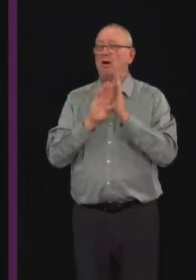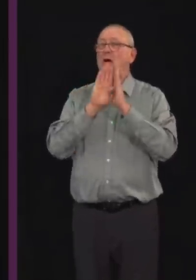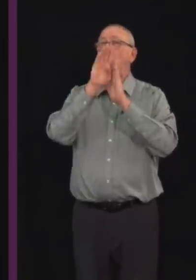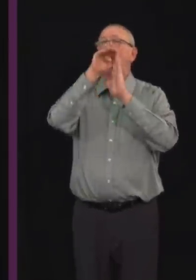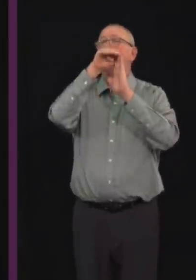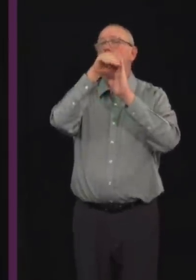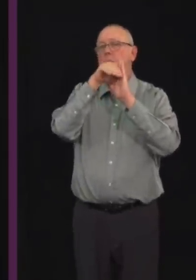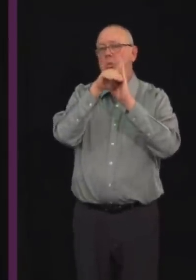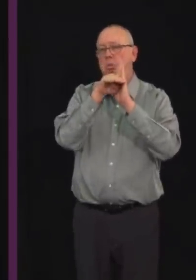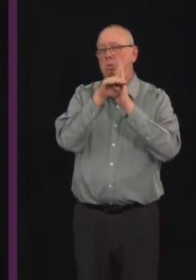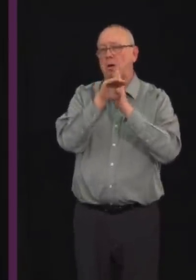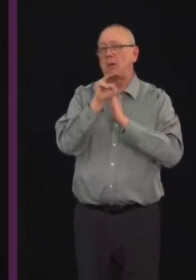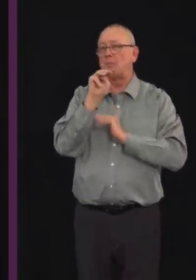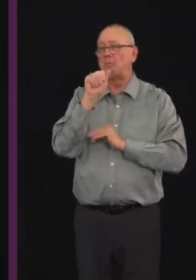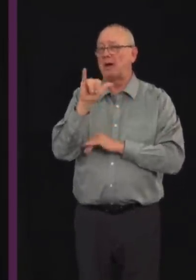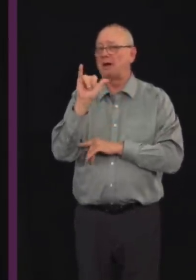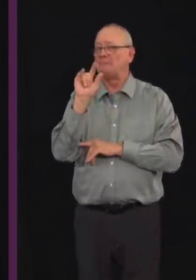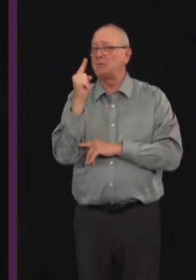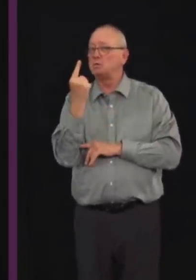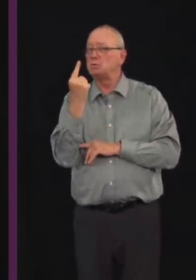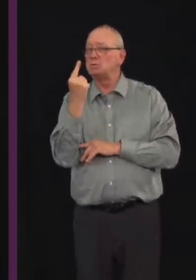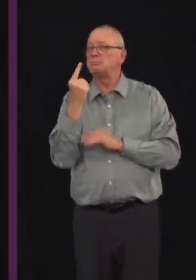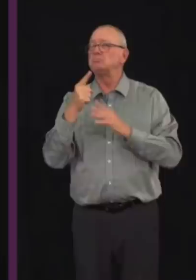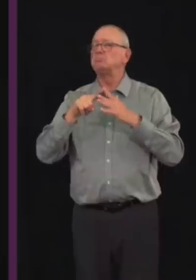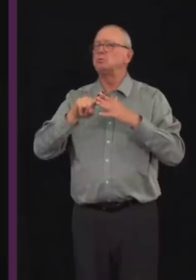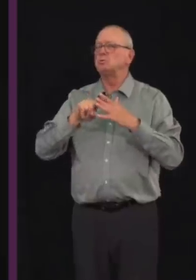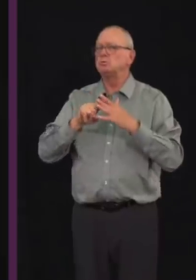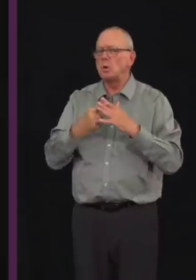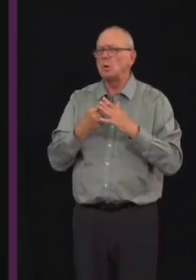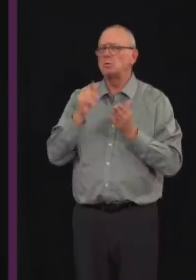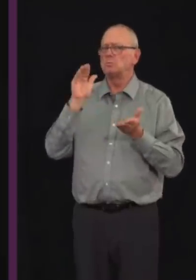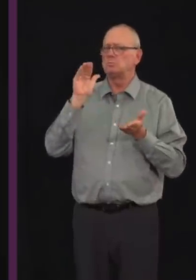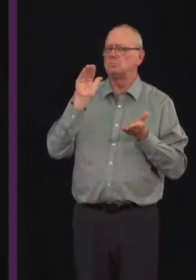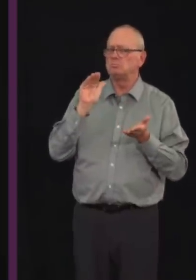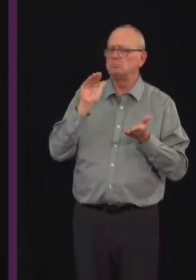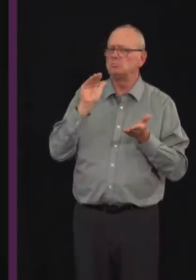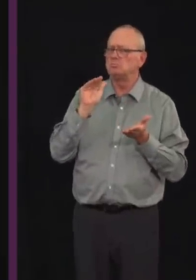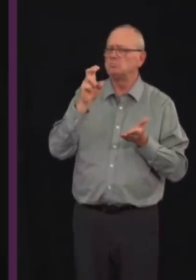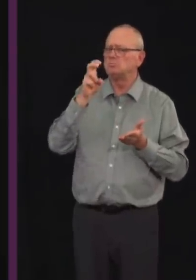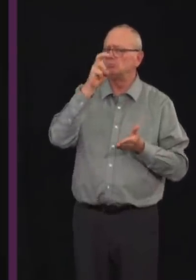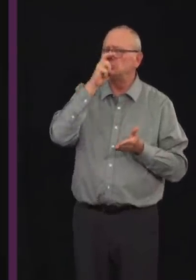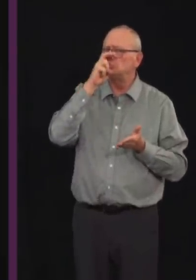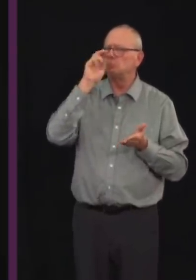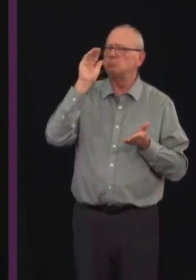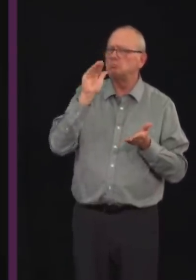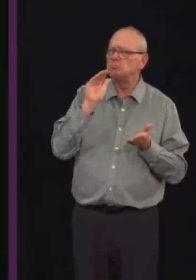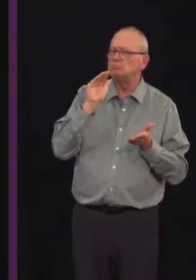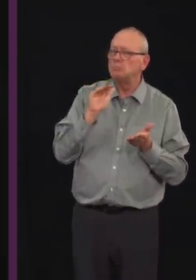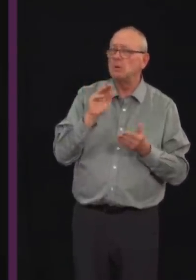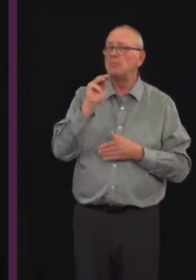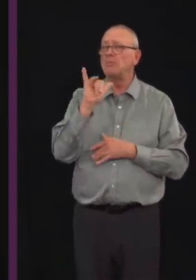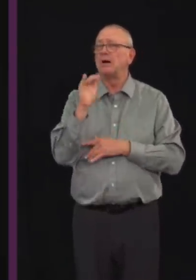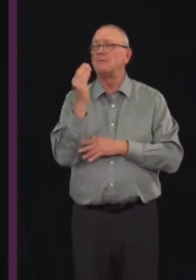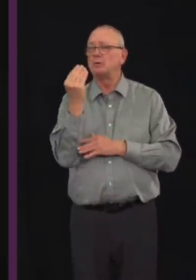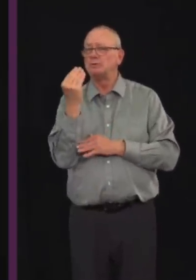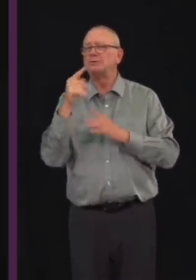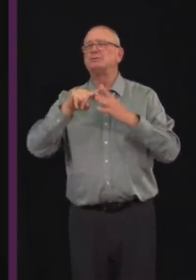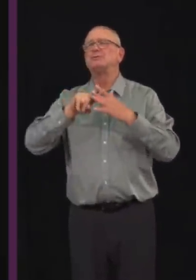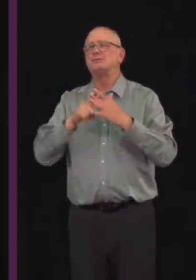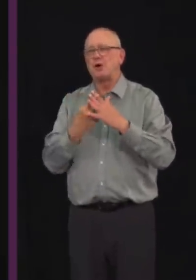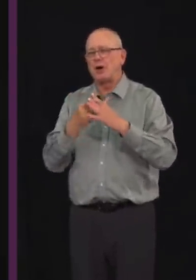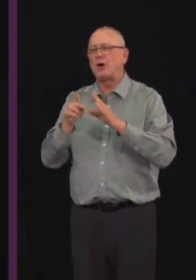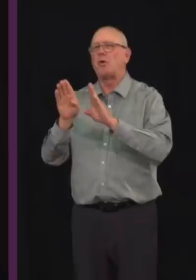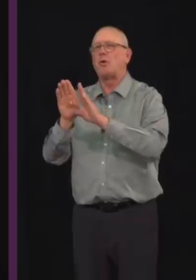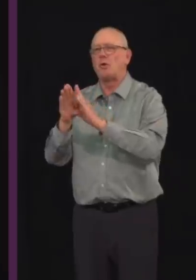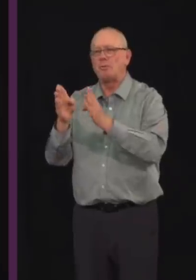stage one of Alberta's relaunch strategy went into effect. The total number of active cases and hospitalizations